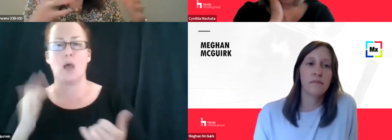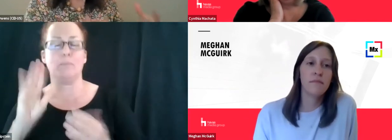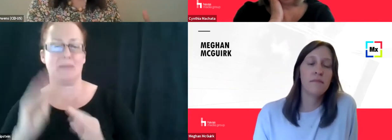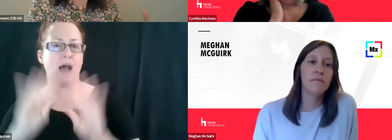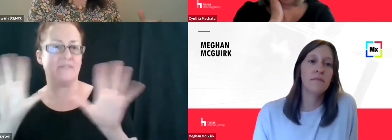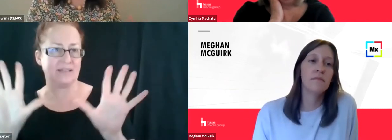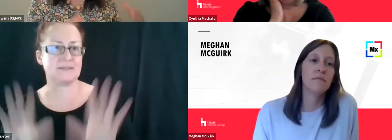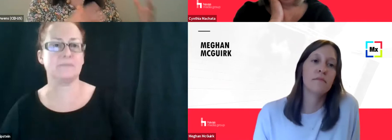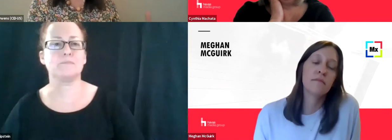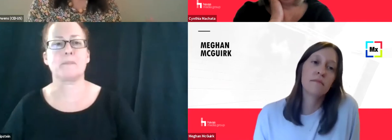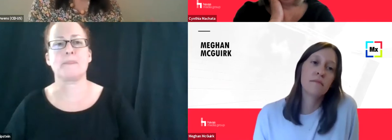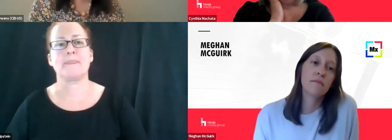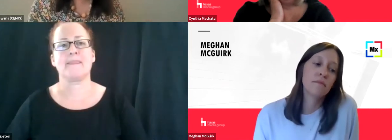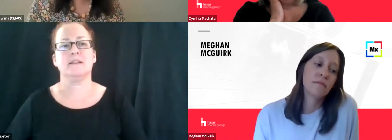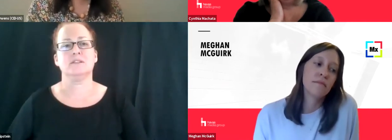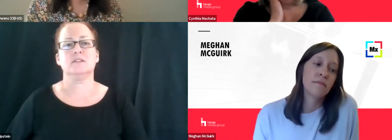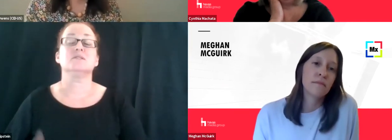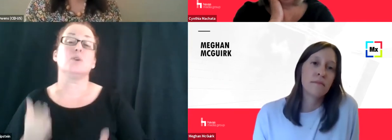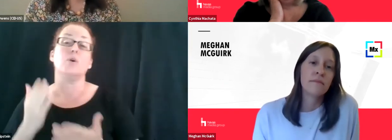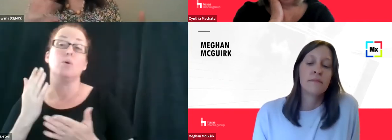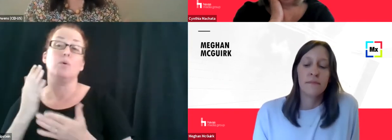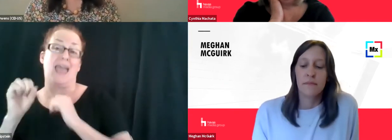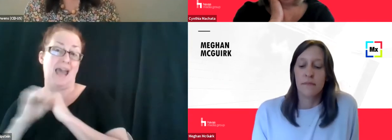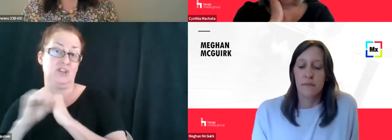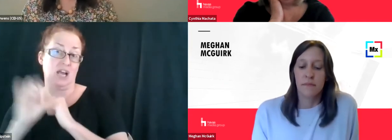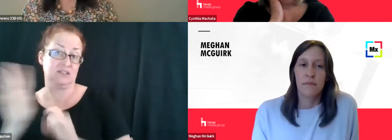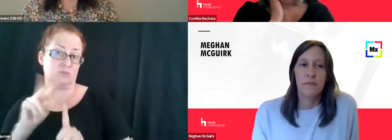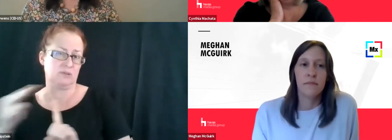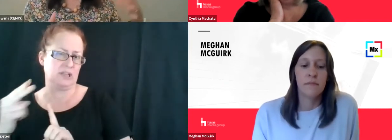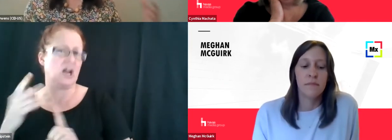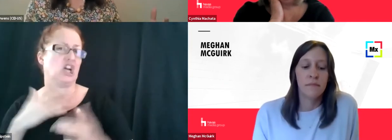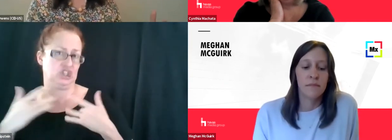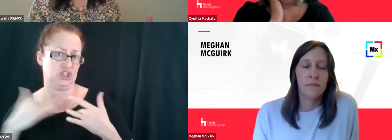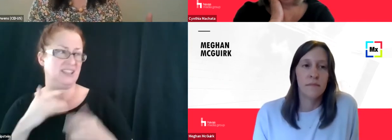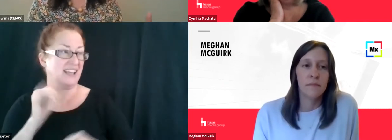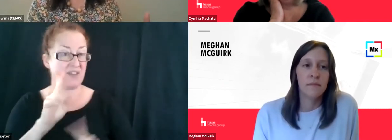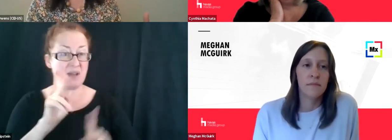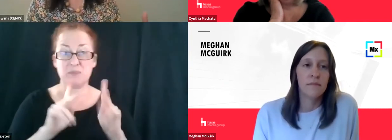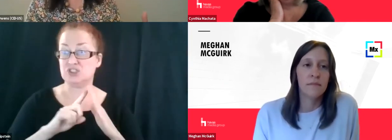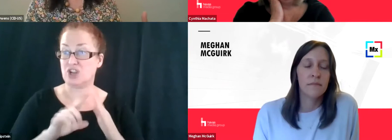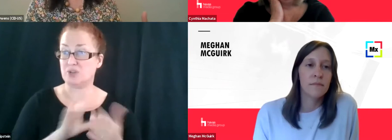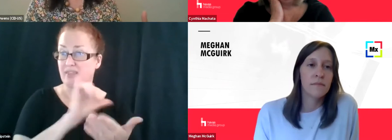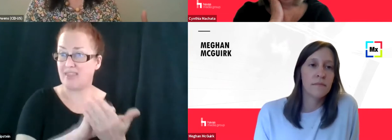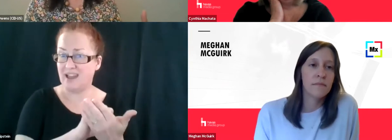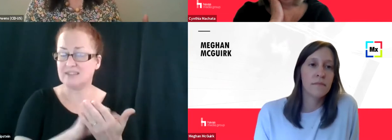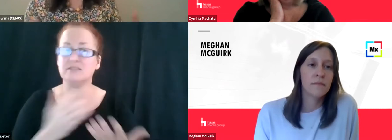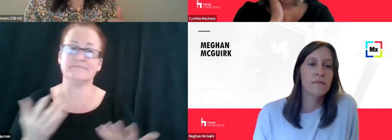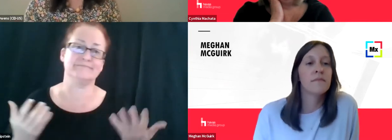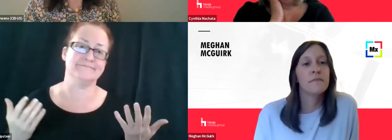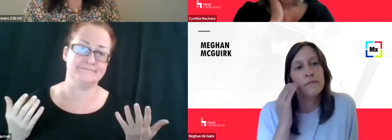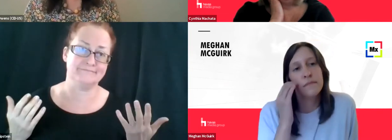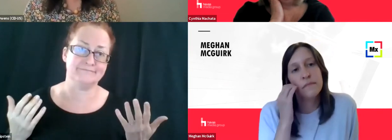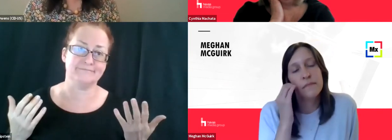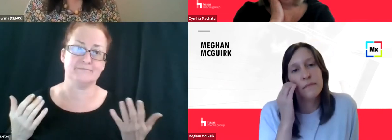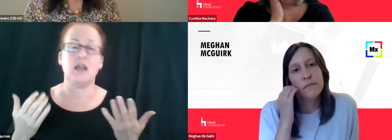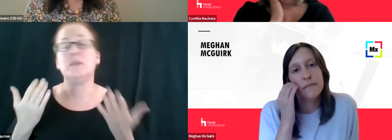there's some concerns happening on the advertising side that if people start doing that, but that's going to, um, maybe it